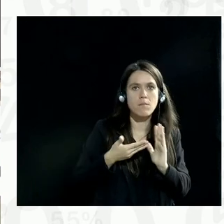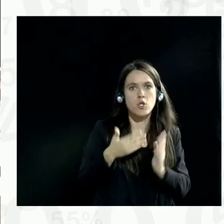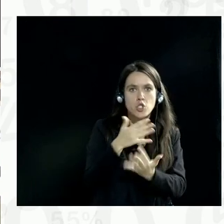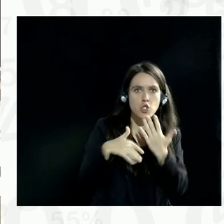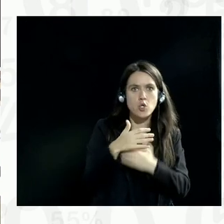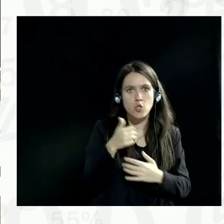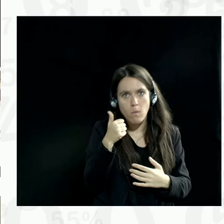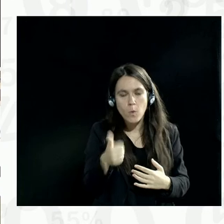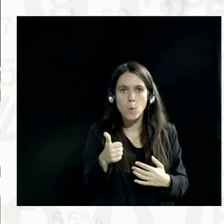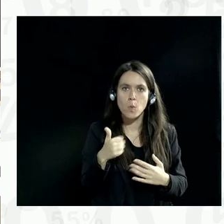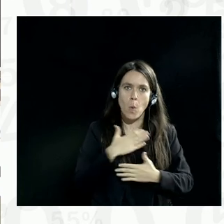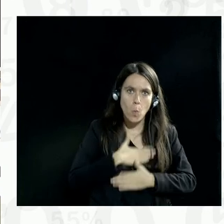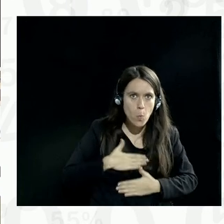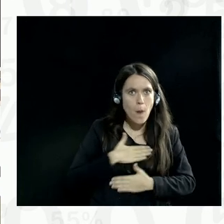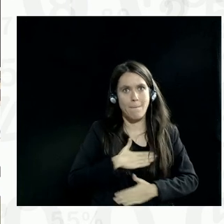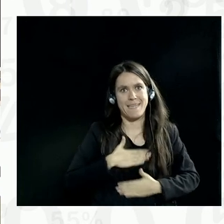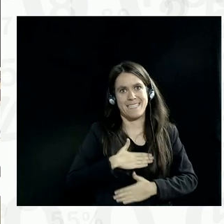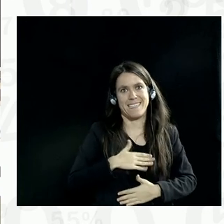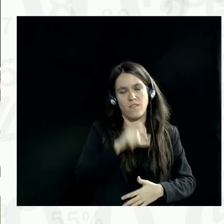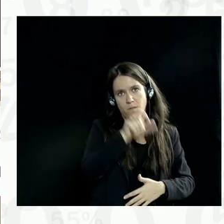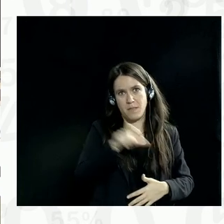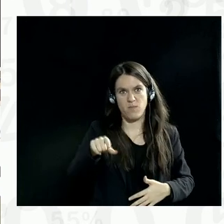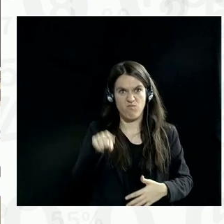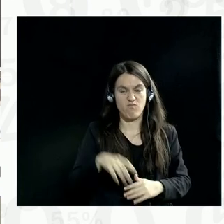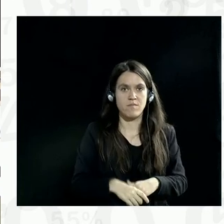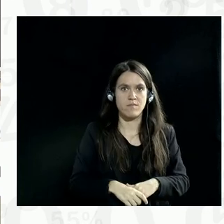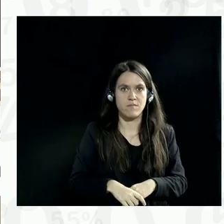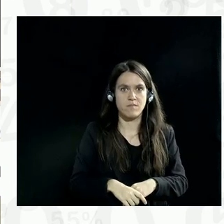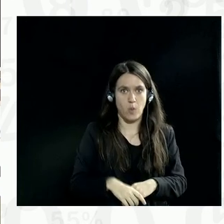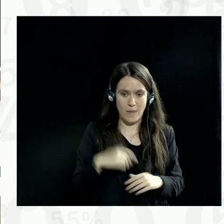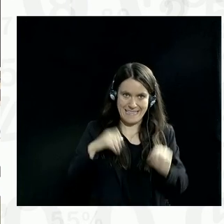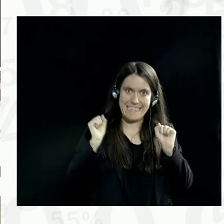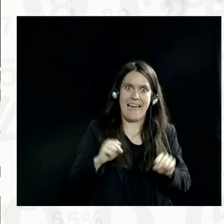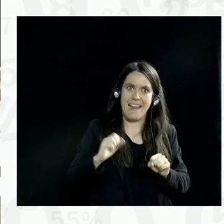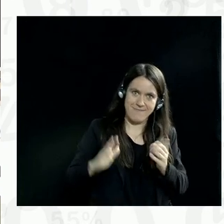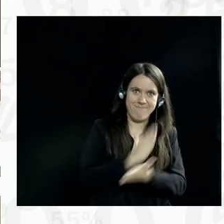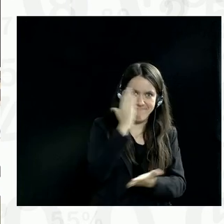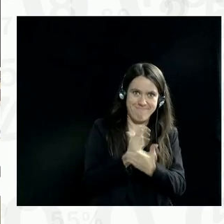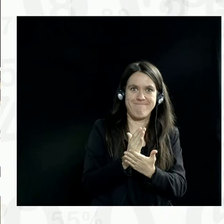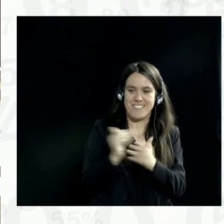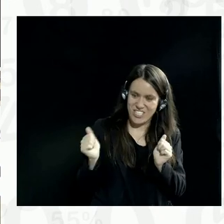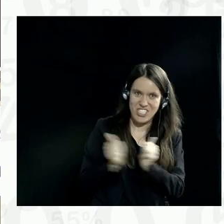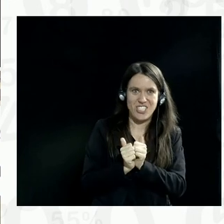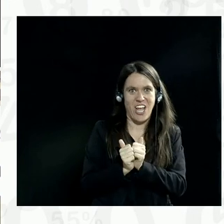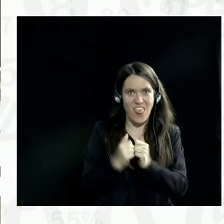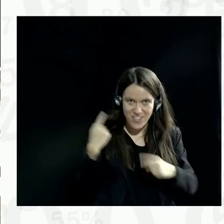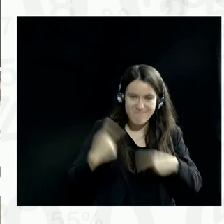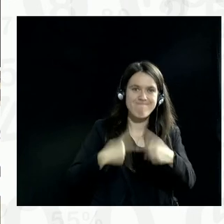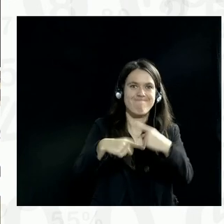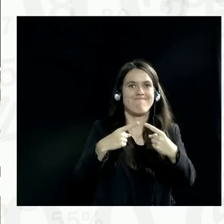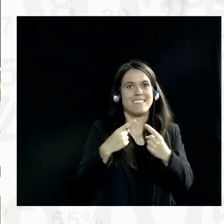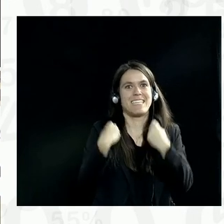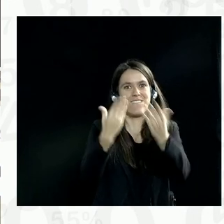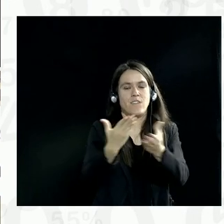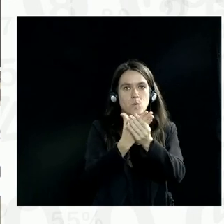and well being of people in this, so that we can actually together, go and bring solutions, go which